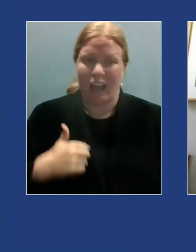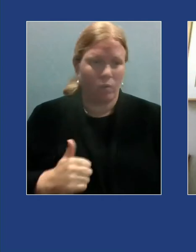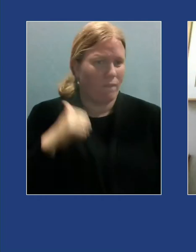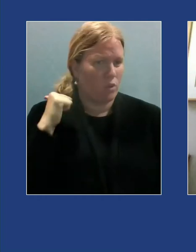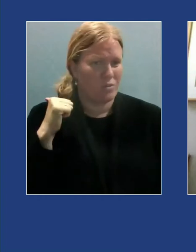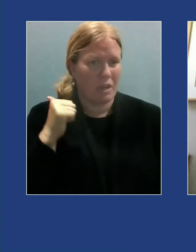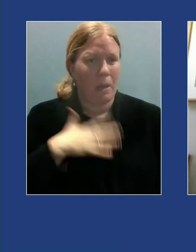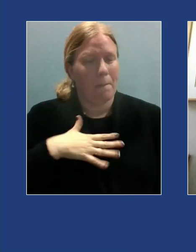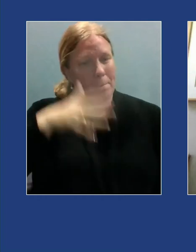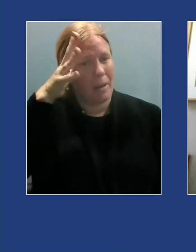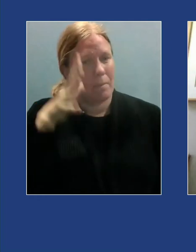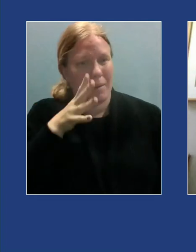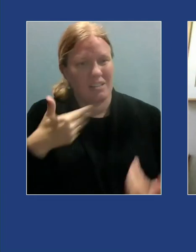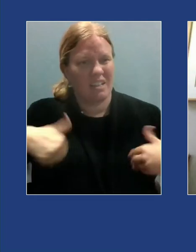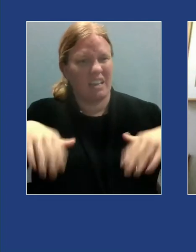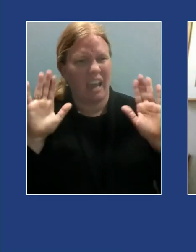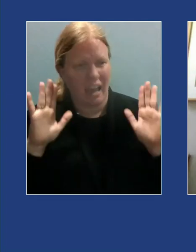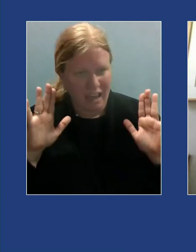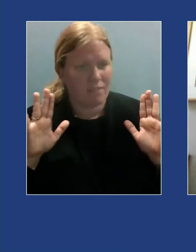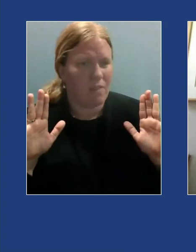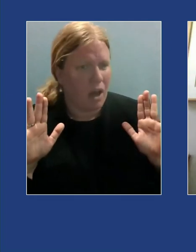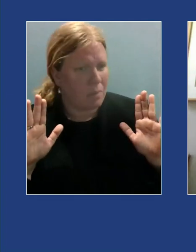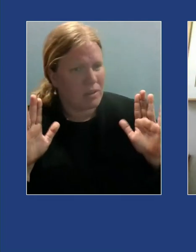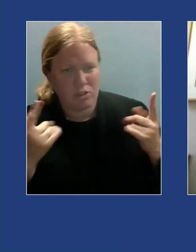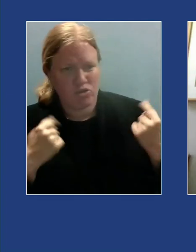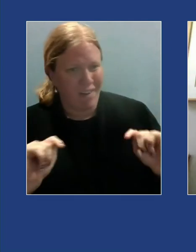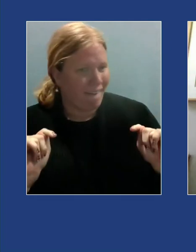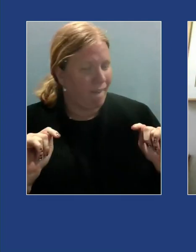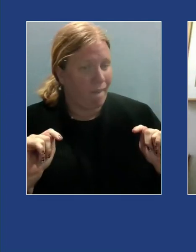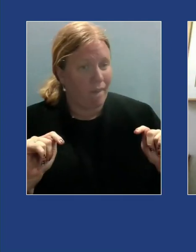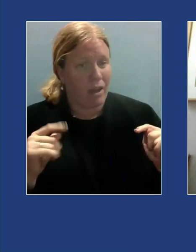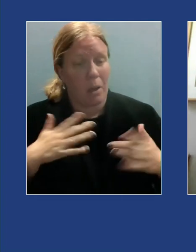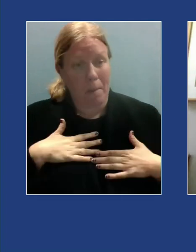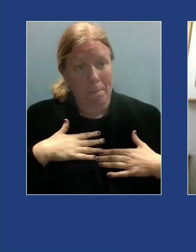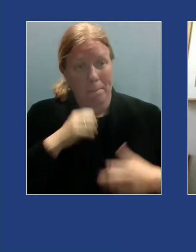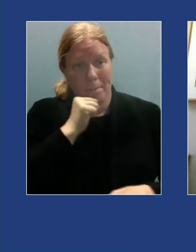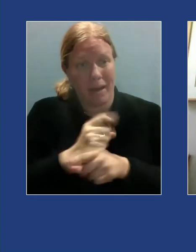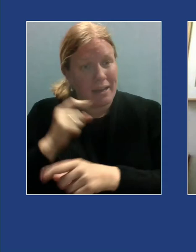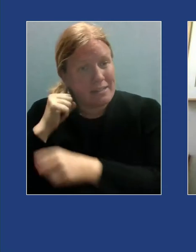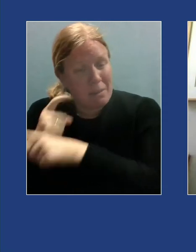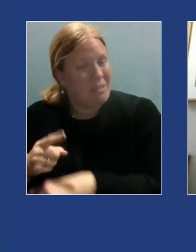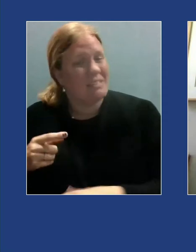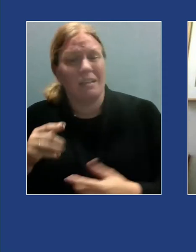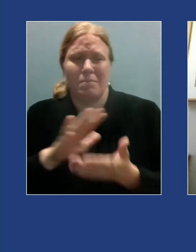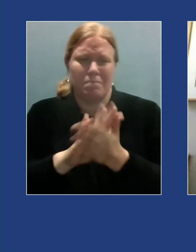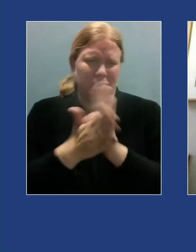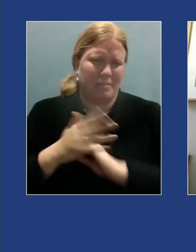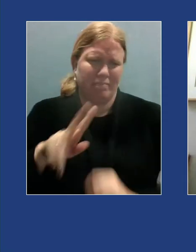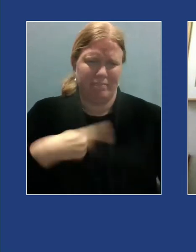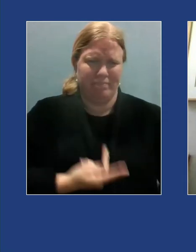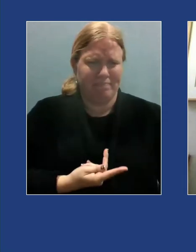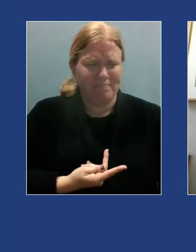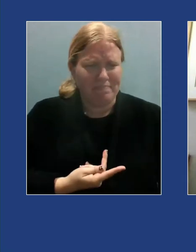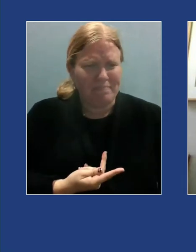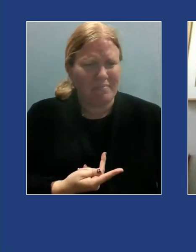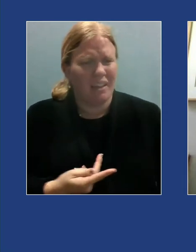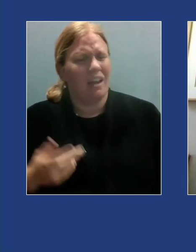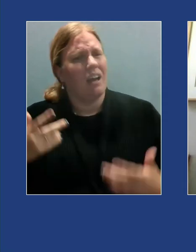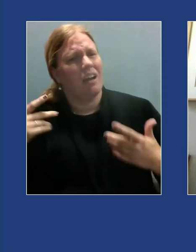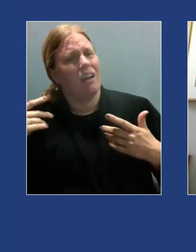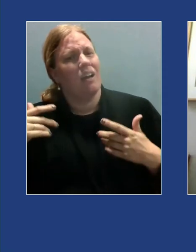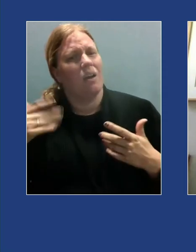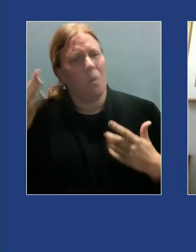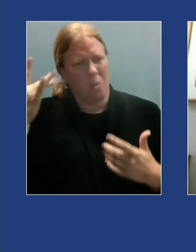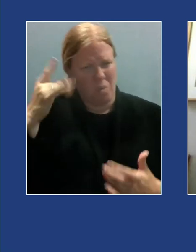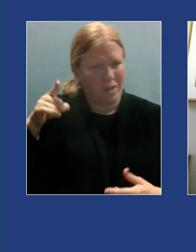leaving my siblings understandably resentful it turns out that you can't go through life without washing dishes or avoiding